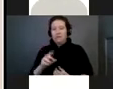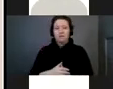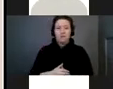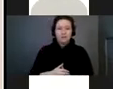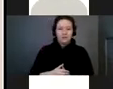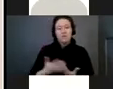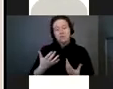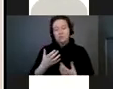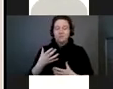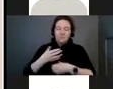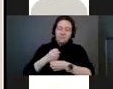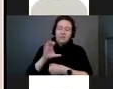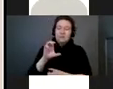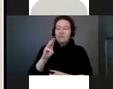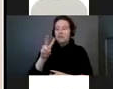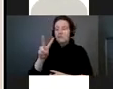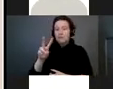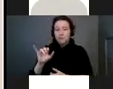or just CMV.